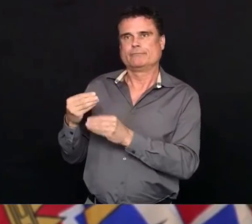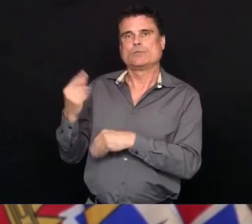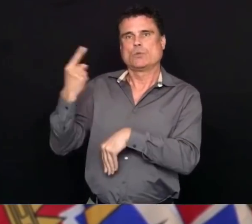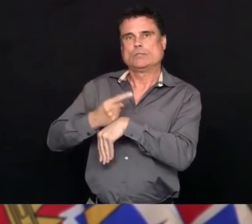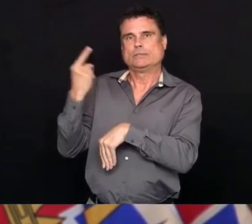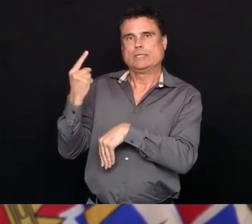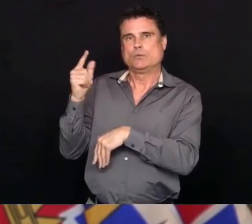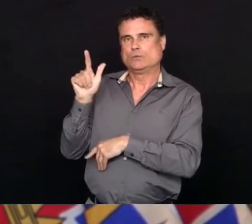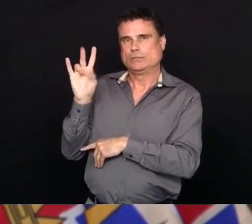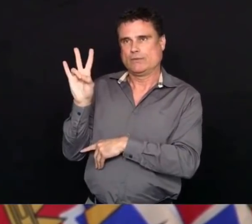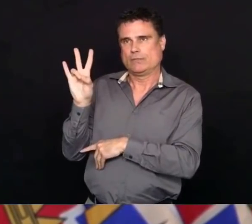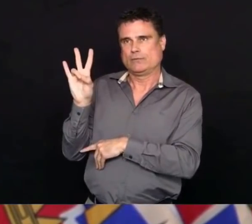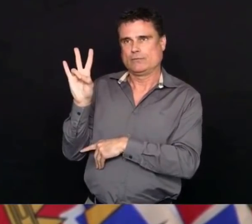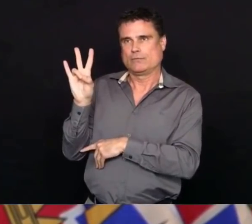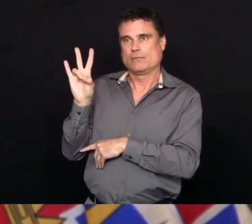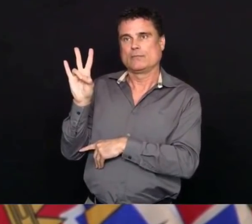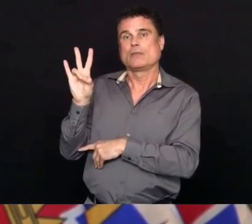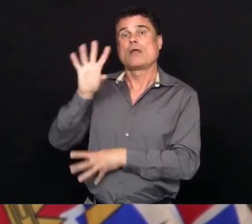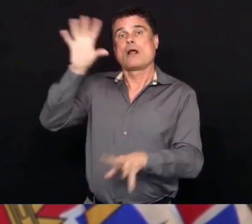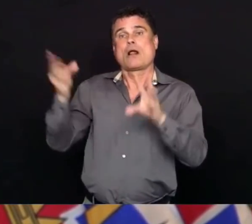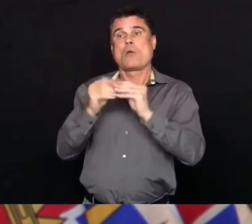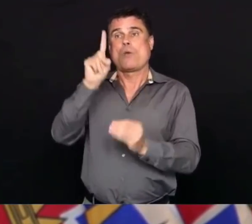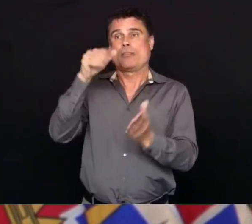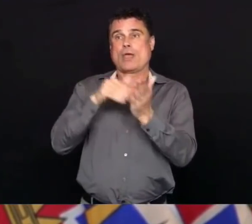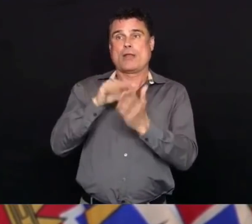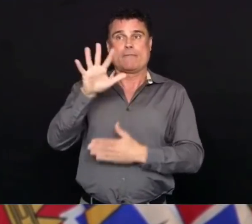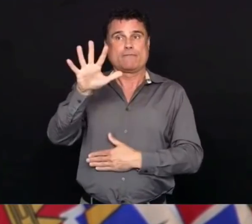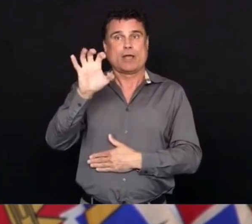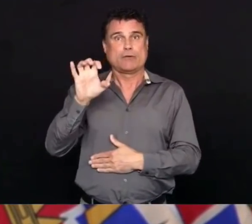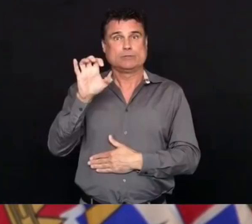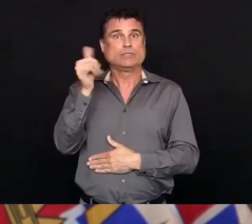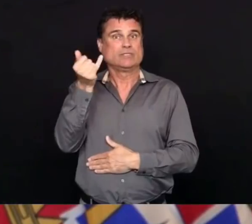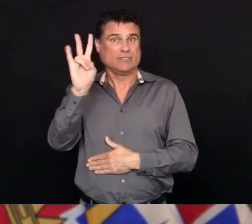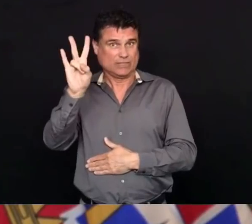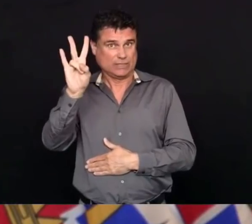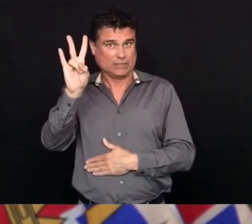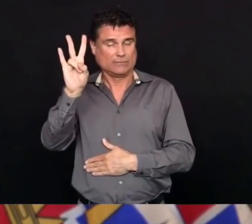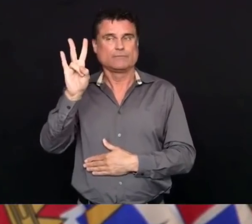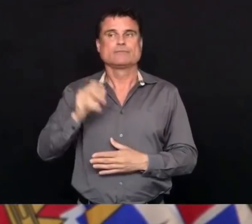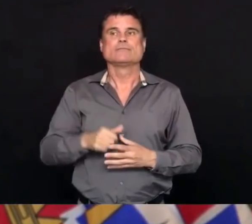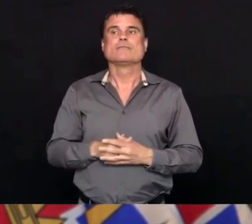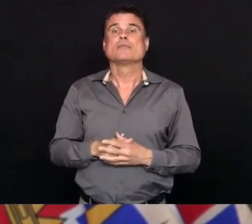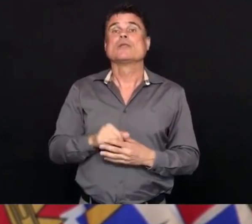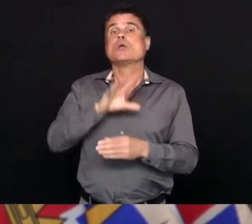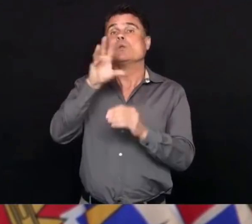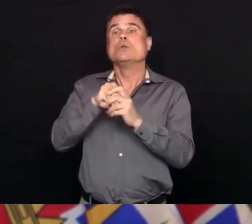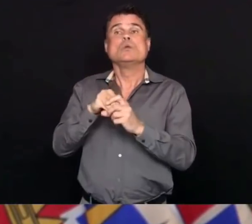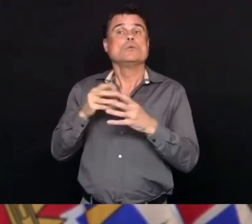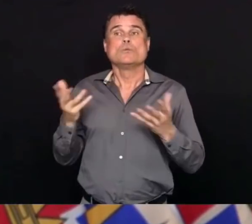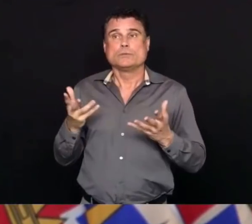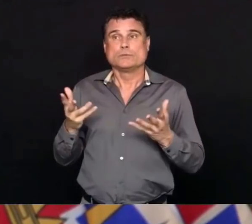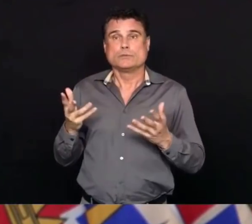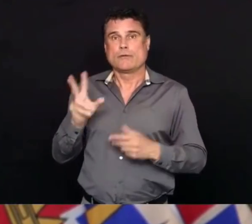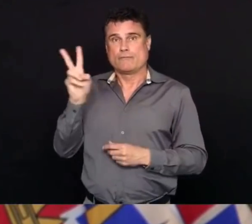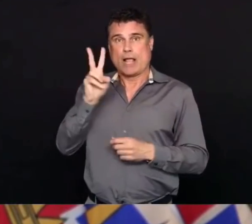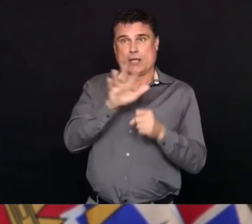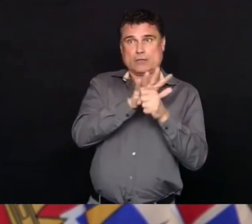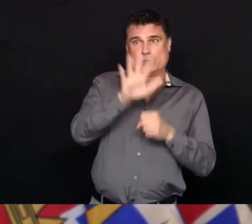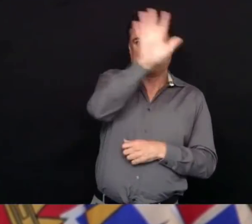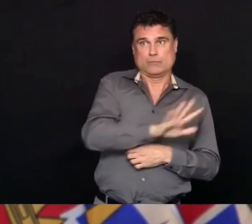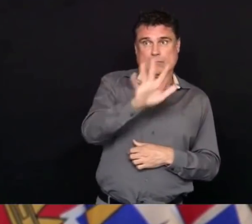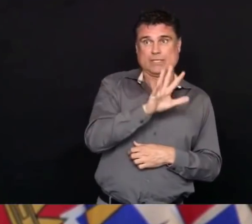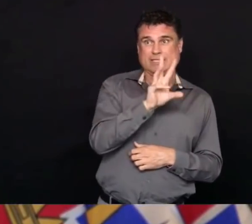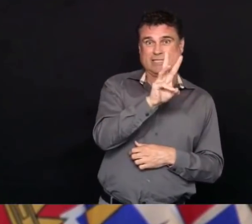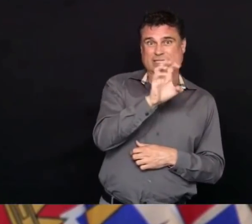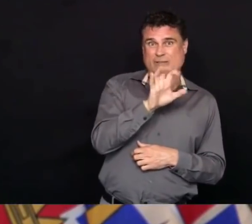,517. That includes 658 in Vancouver Coastal Health Region,